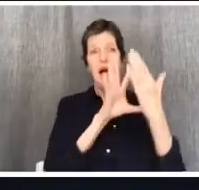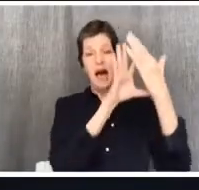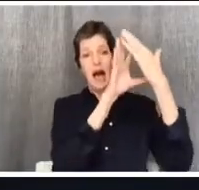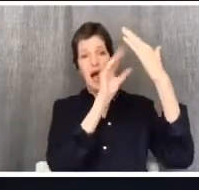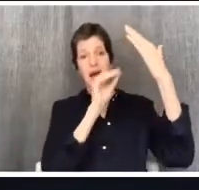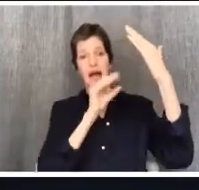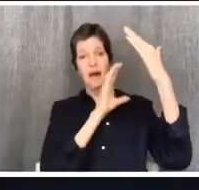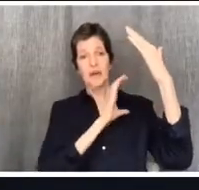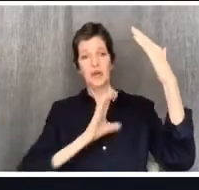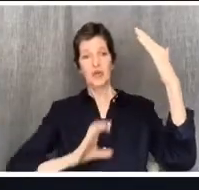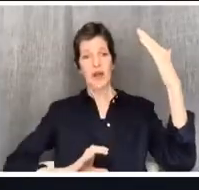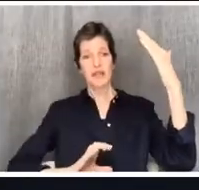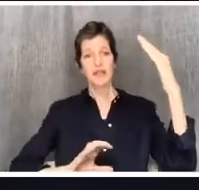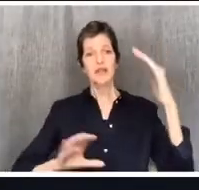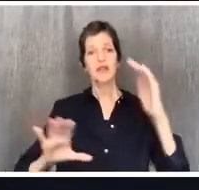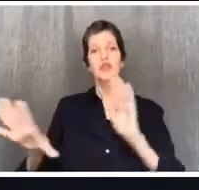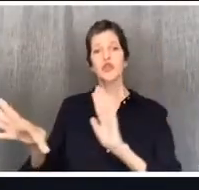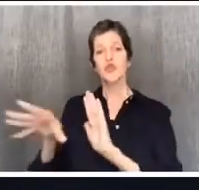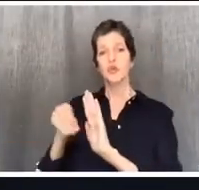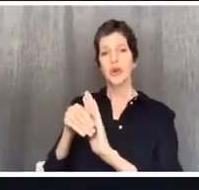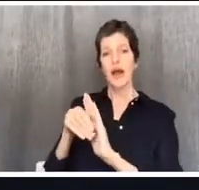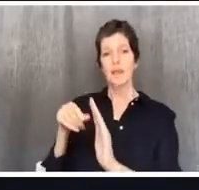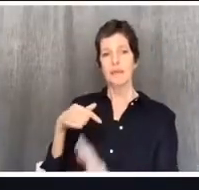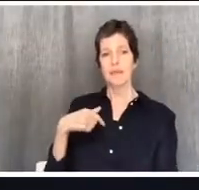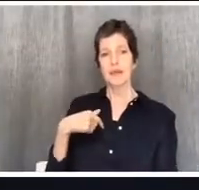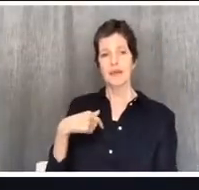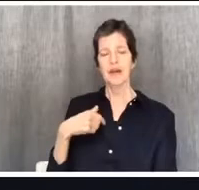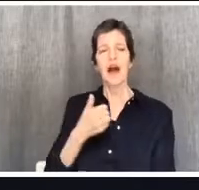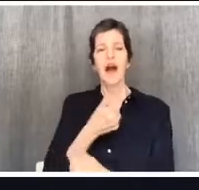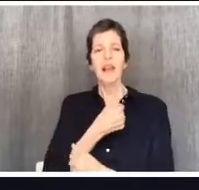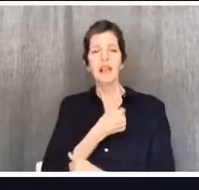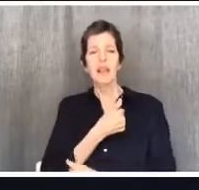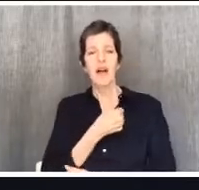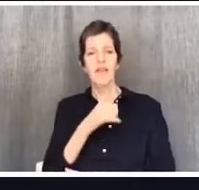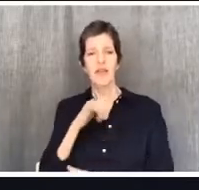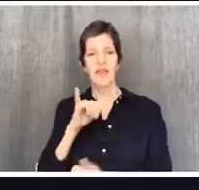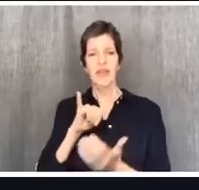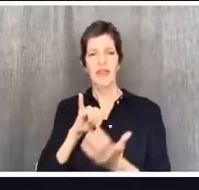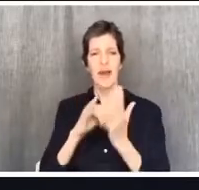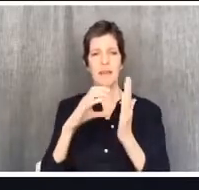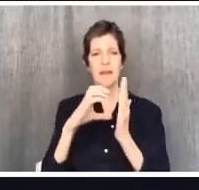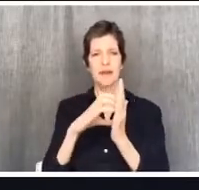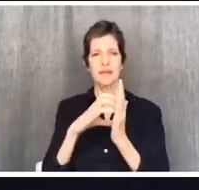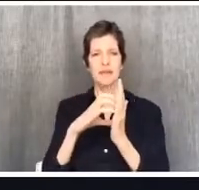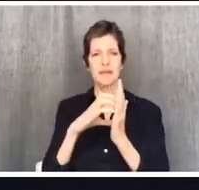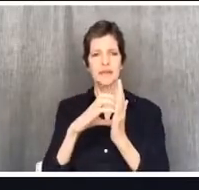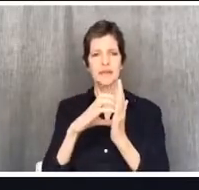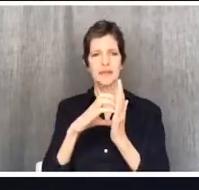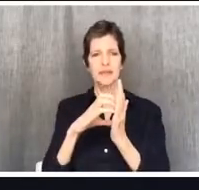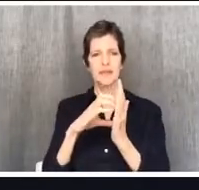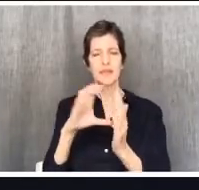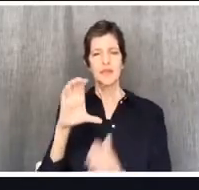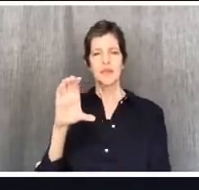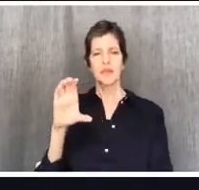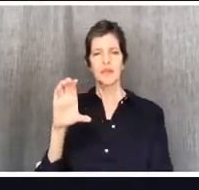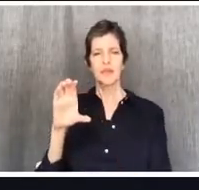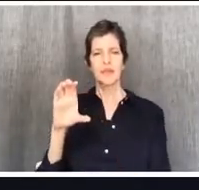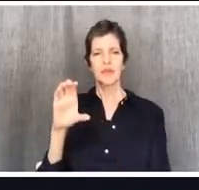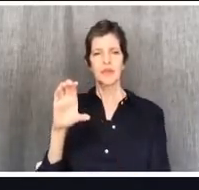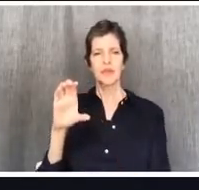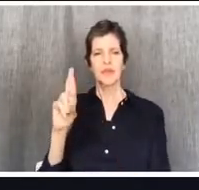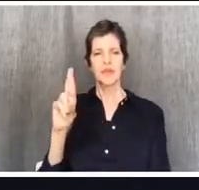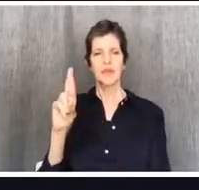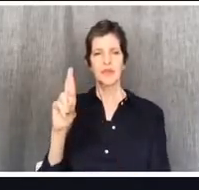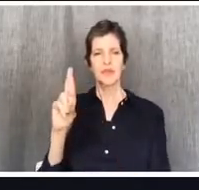I love this passage and I just want to remind us of a little bit of background. Corinth is a city that was full of idolatry. was a city